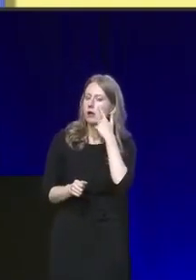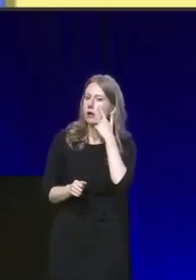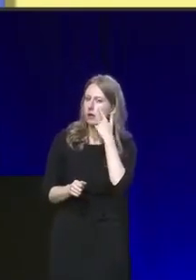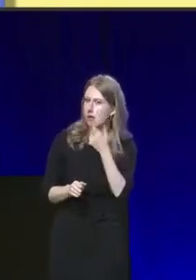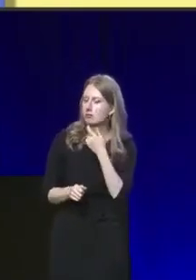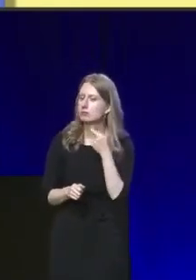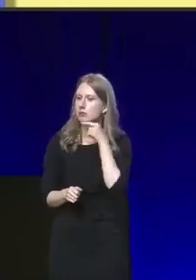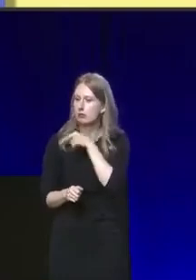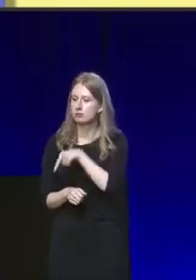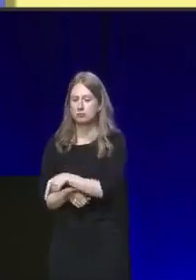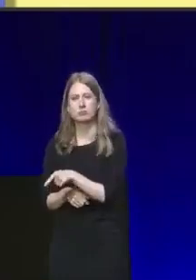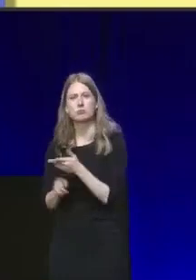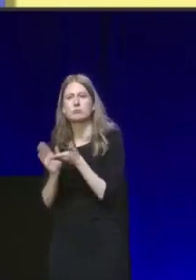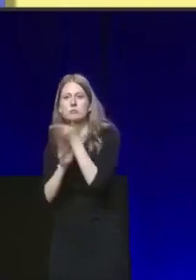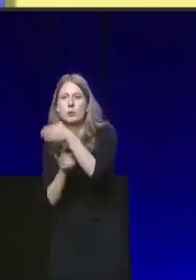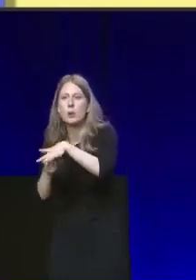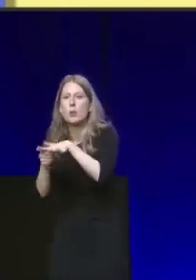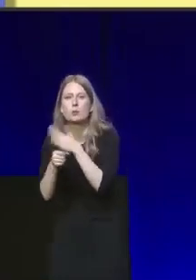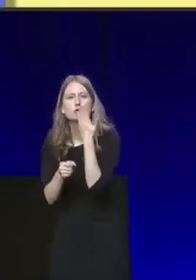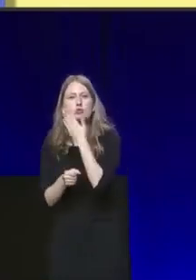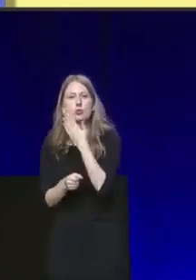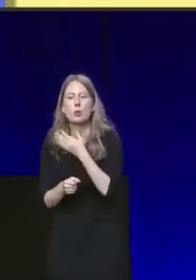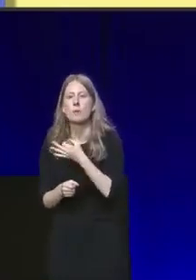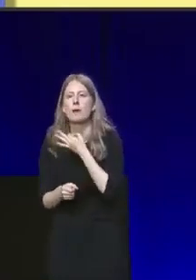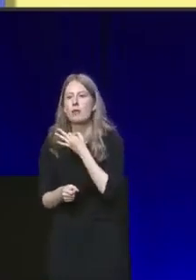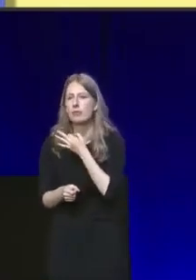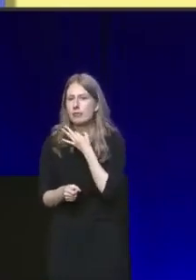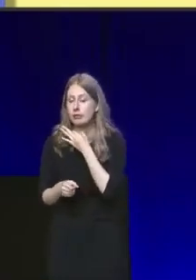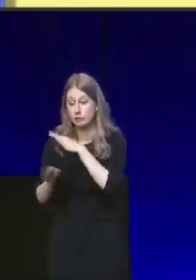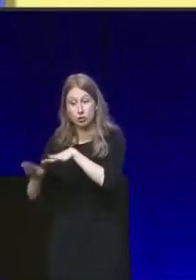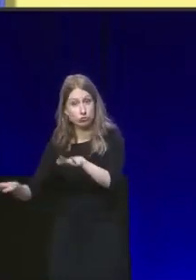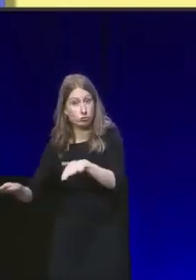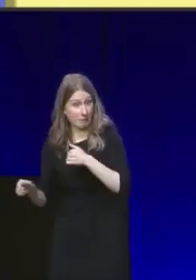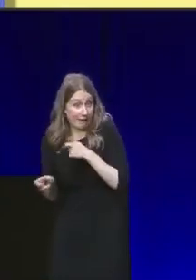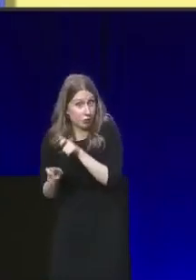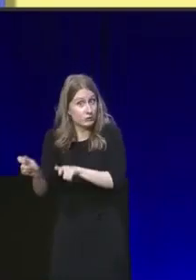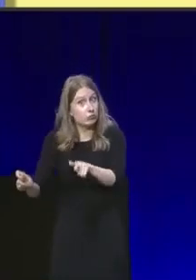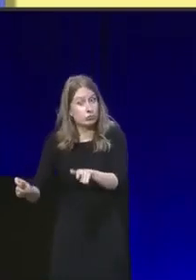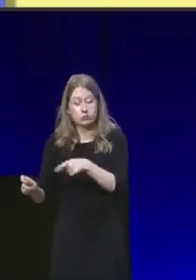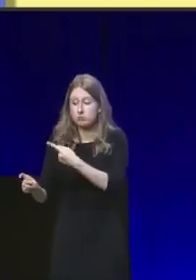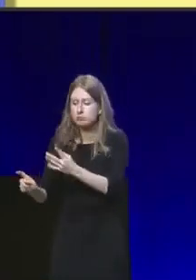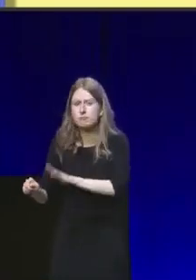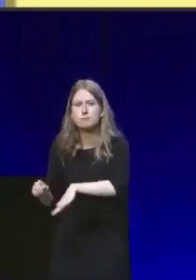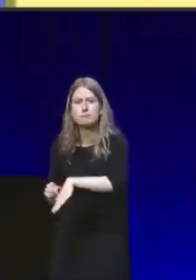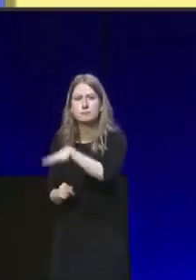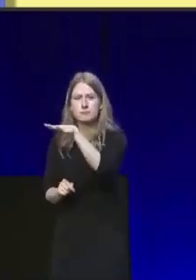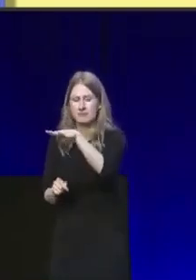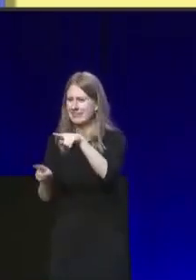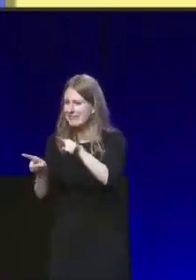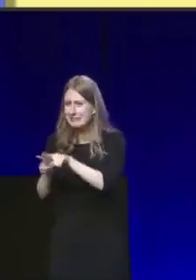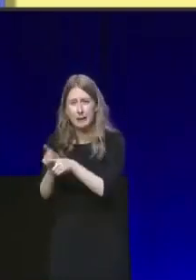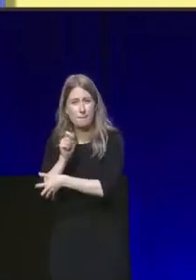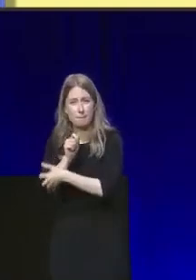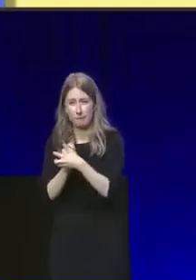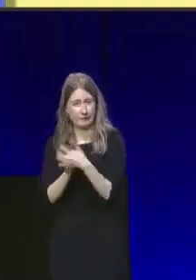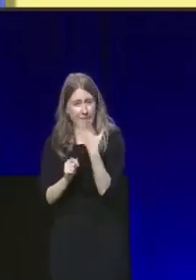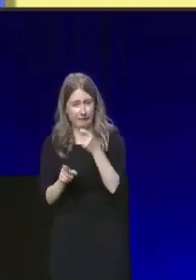local school in Perth, where there are children, my constituents, growing up in the self-same poverty.